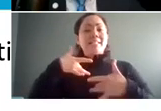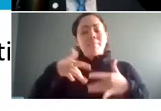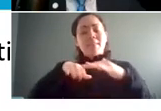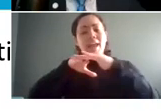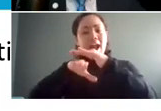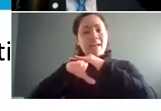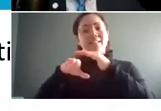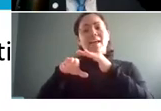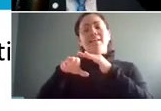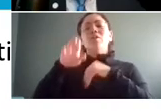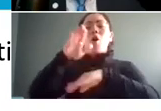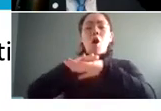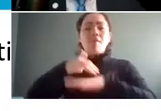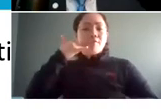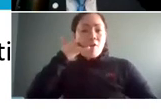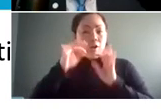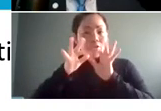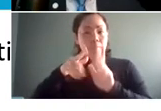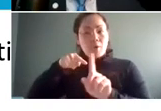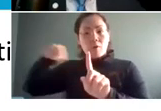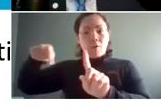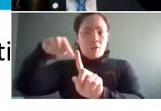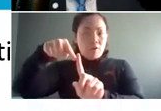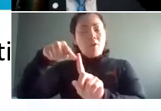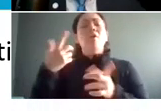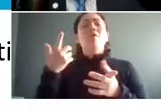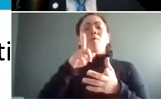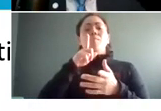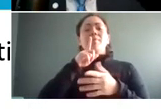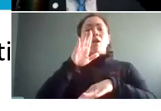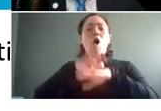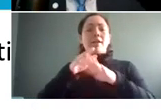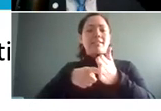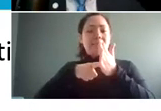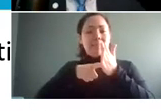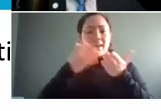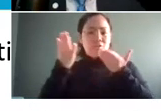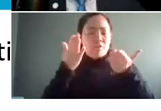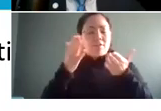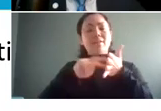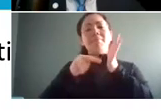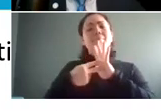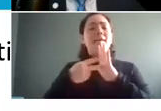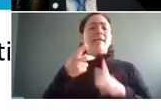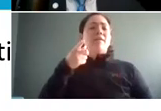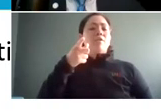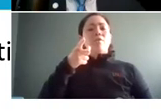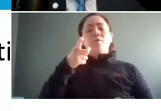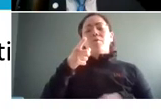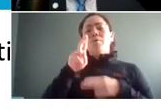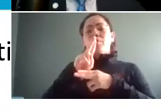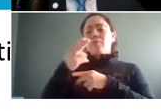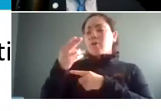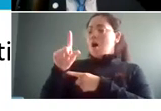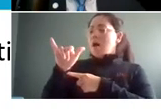interpreters over the phone this is an on-demand service essentially where you would use a hotline to